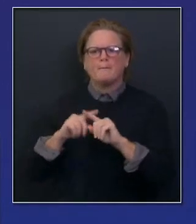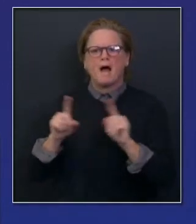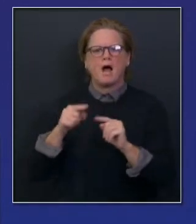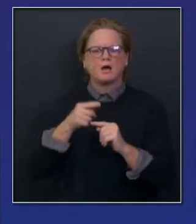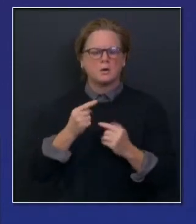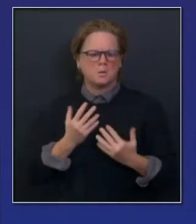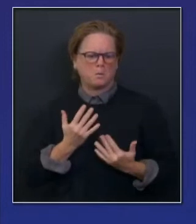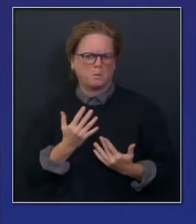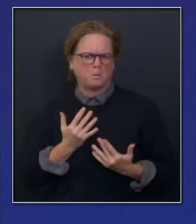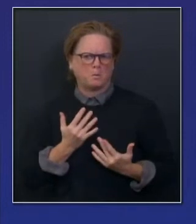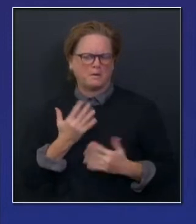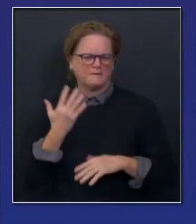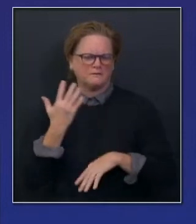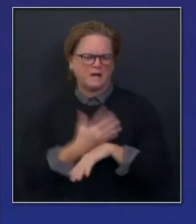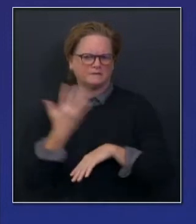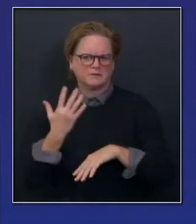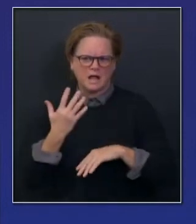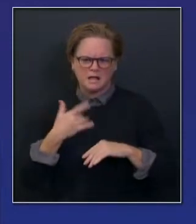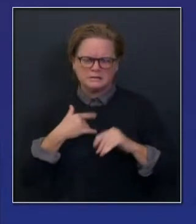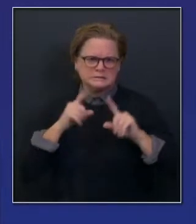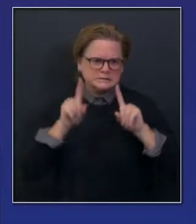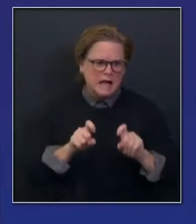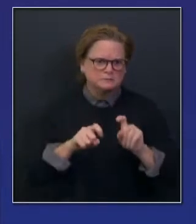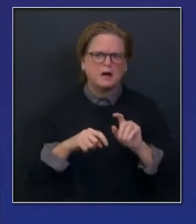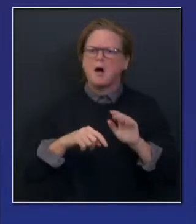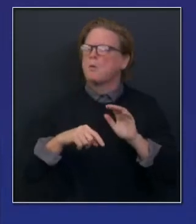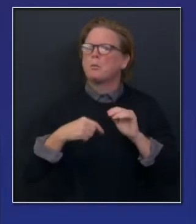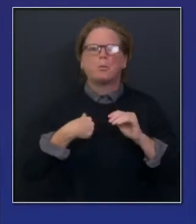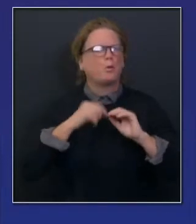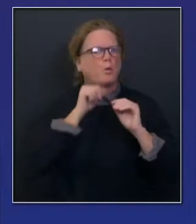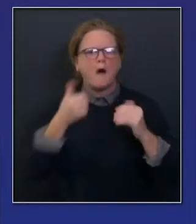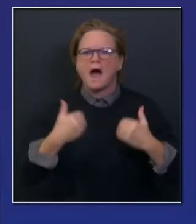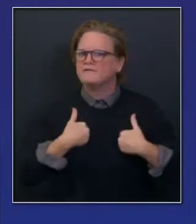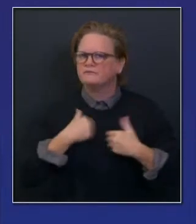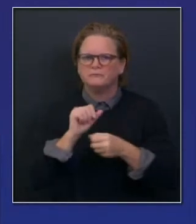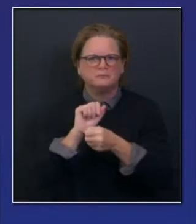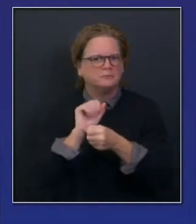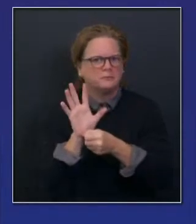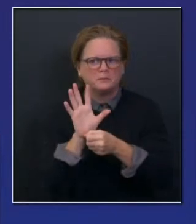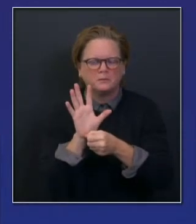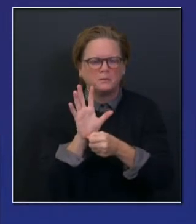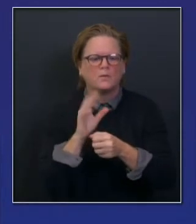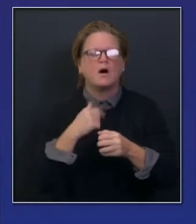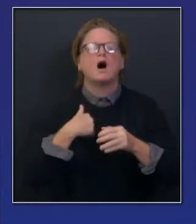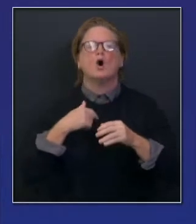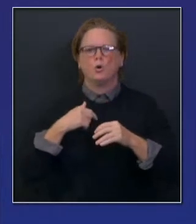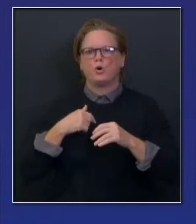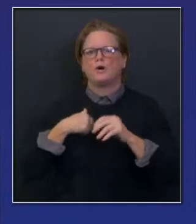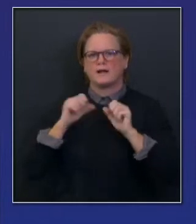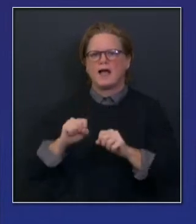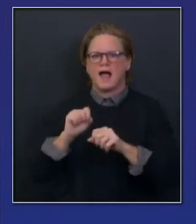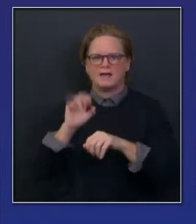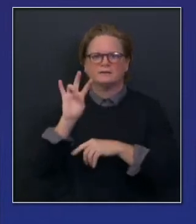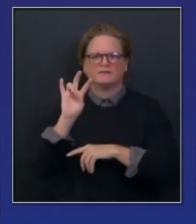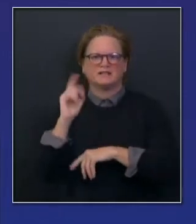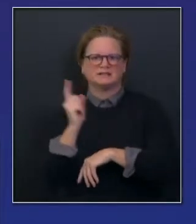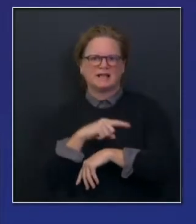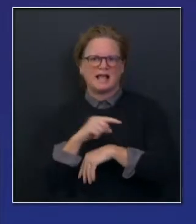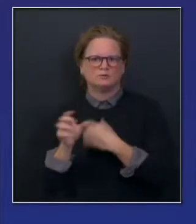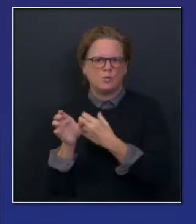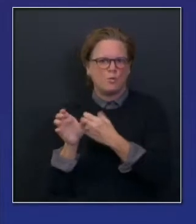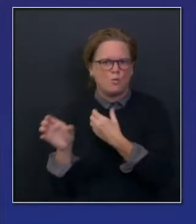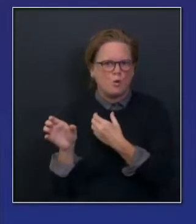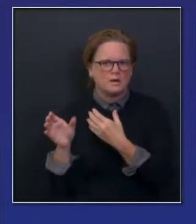criteria based upon, again, health, safety, but also availability of